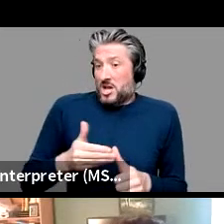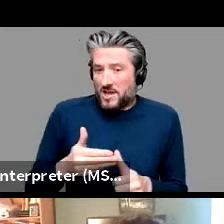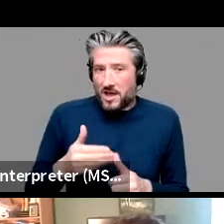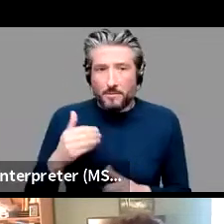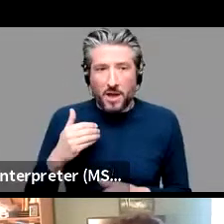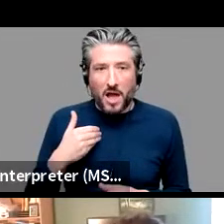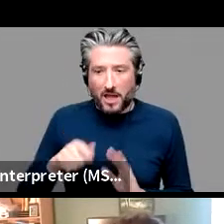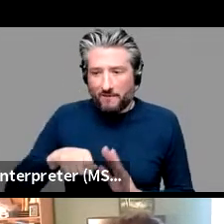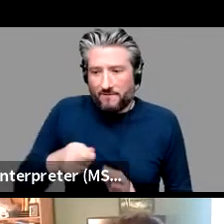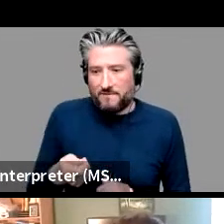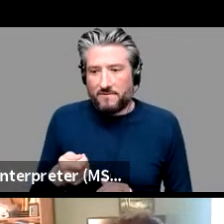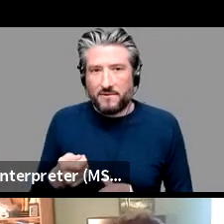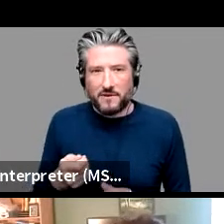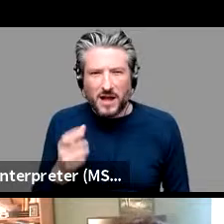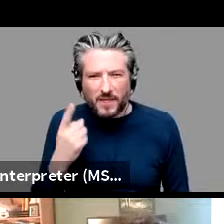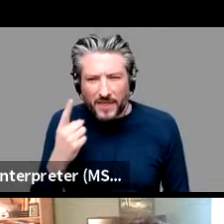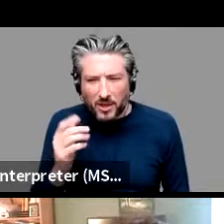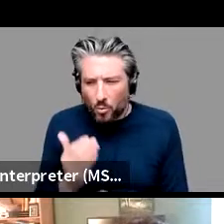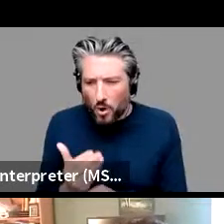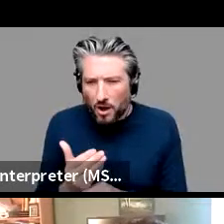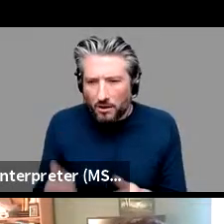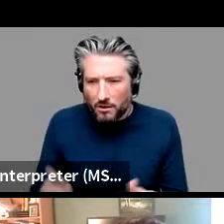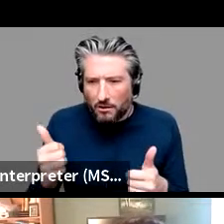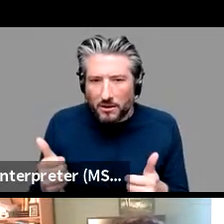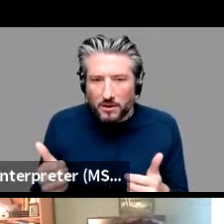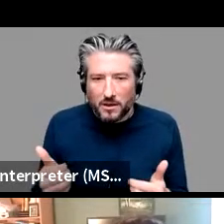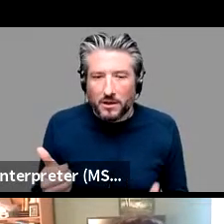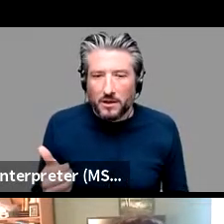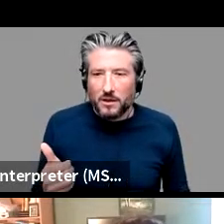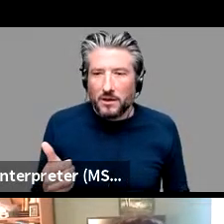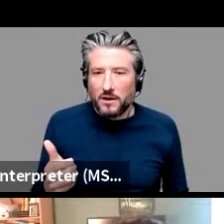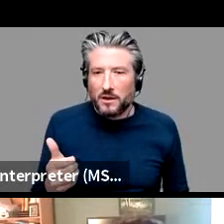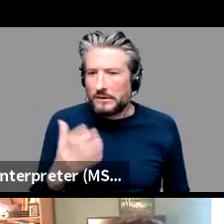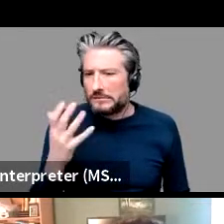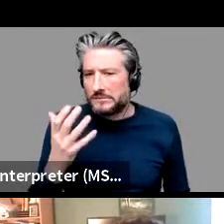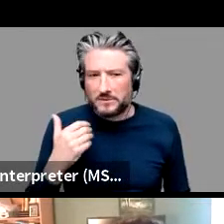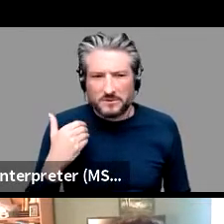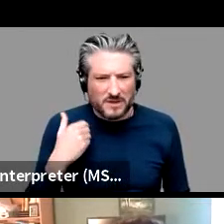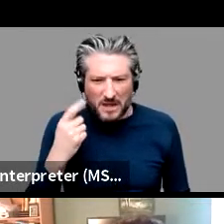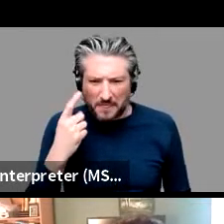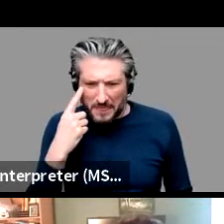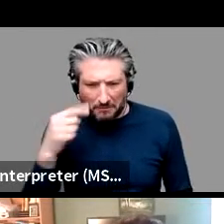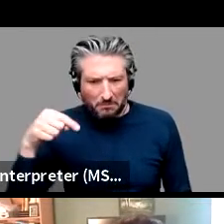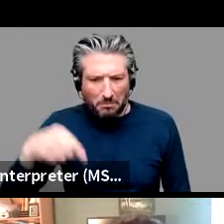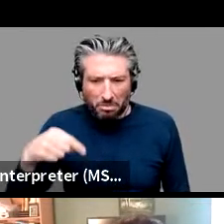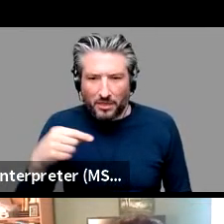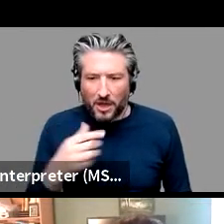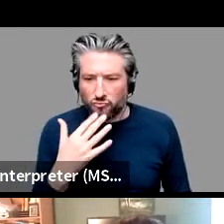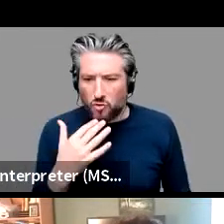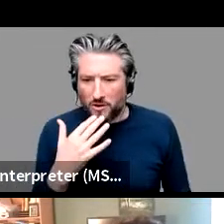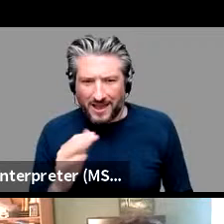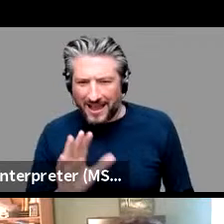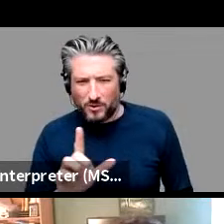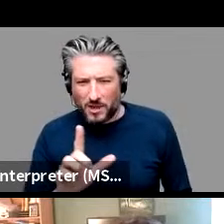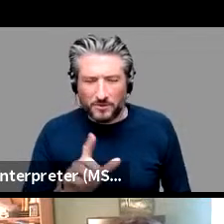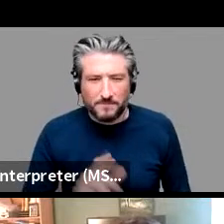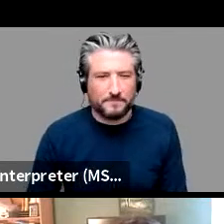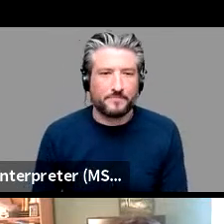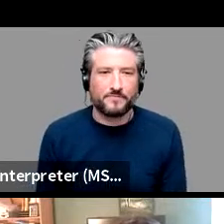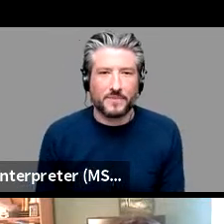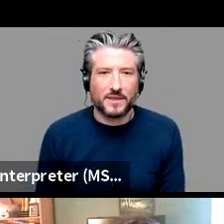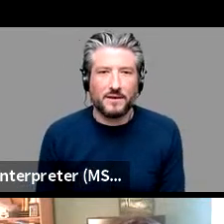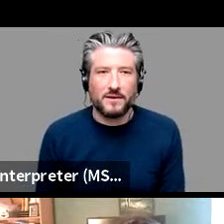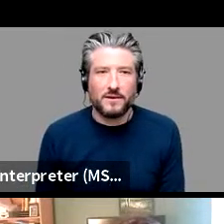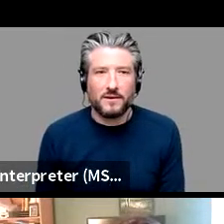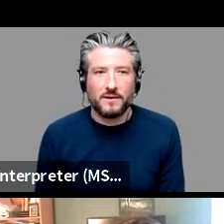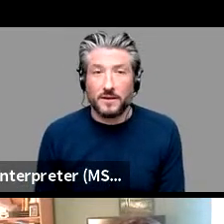oh no sorry i maybe did somebody wrong hold on sorry things move around here a lot of talk okay hi adnan